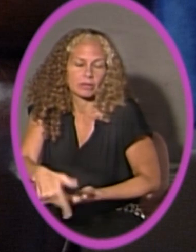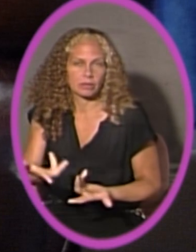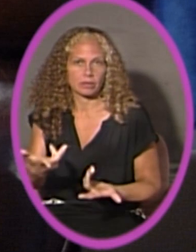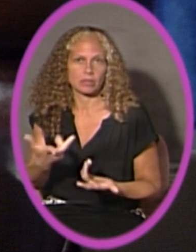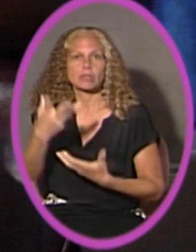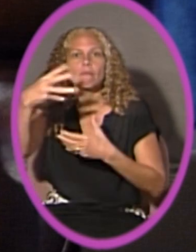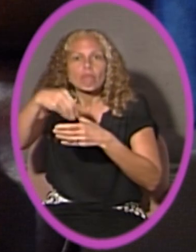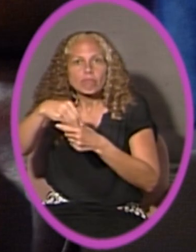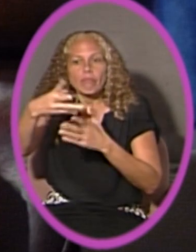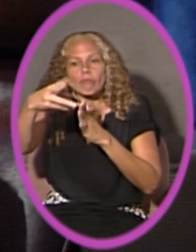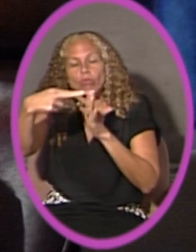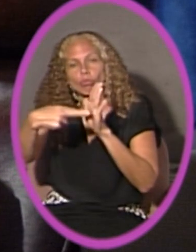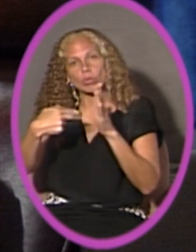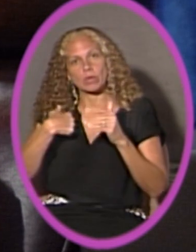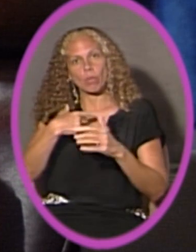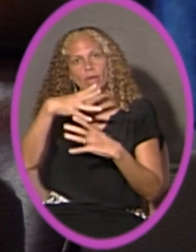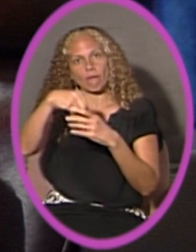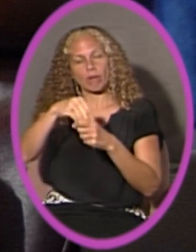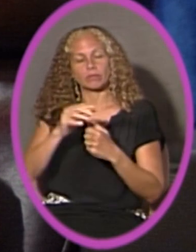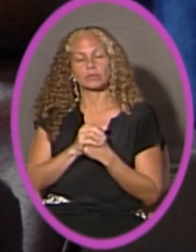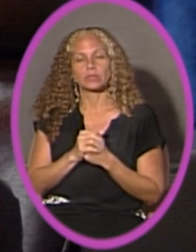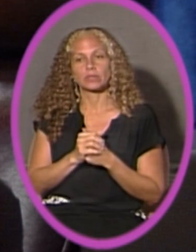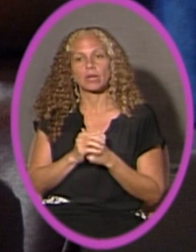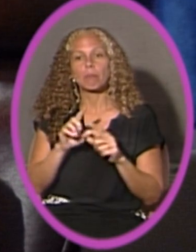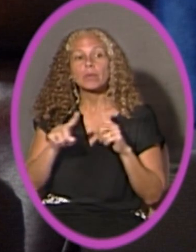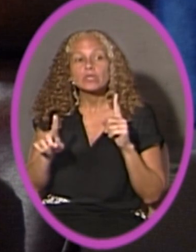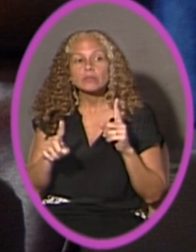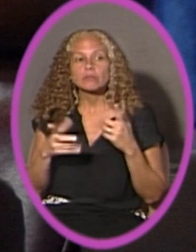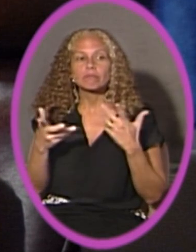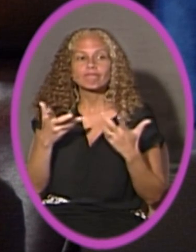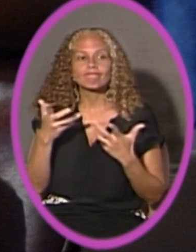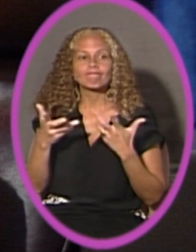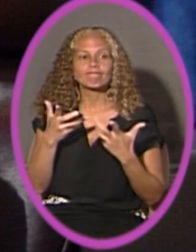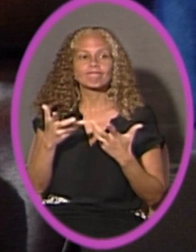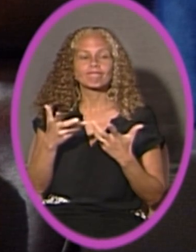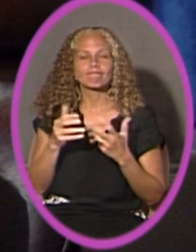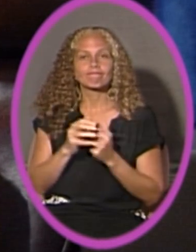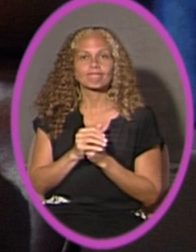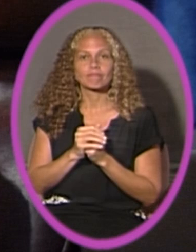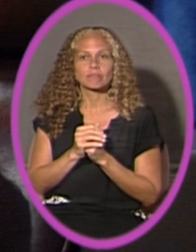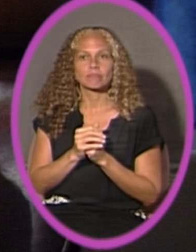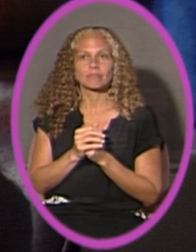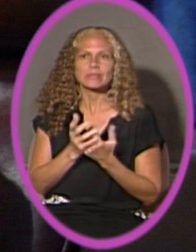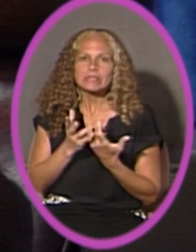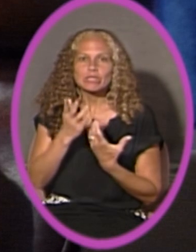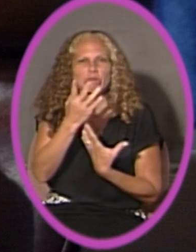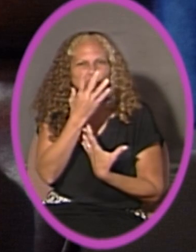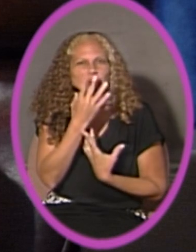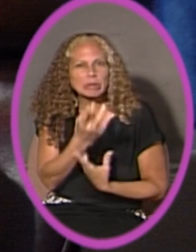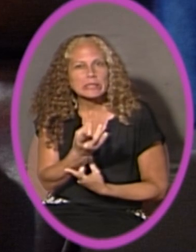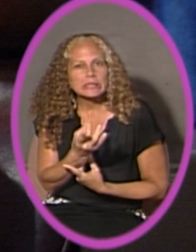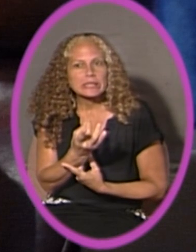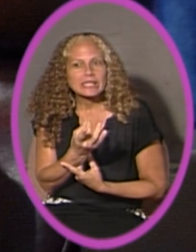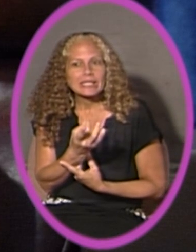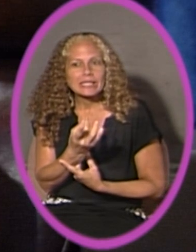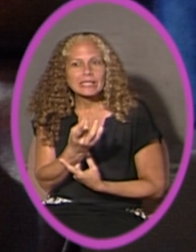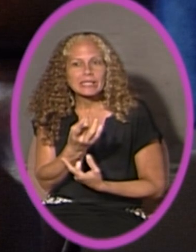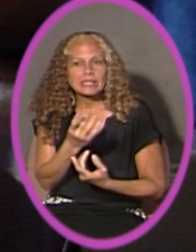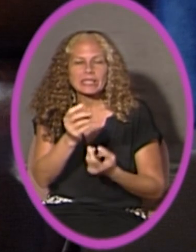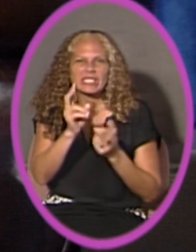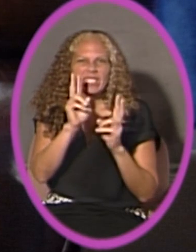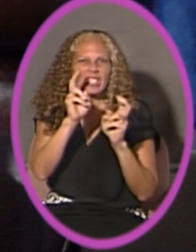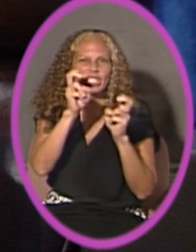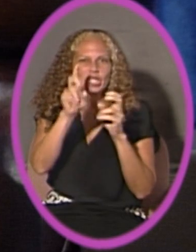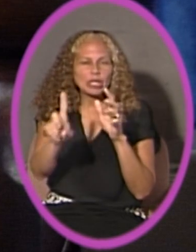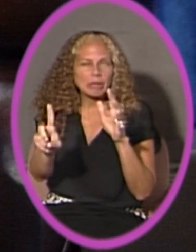engagement of what we do, right? But I just, you know, it's always interesting when the issue comes up, but